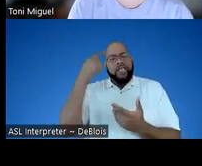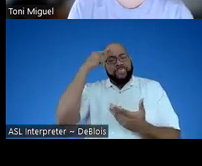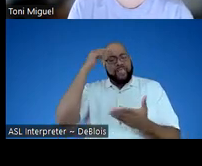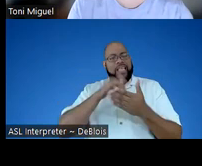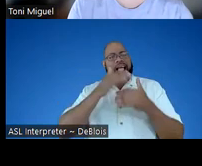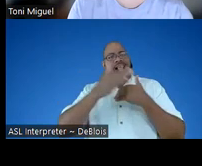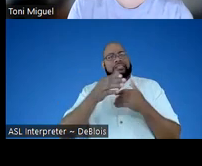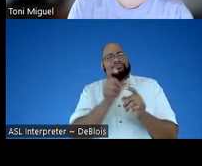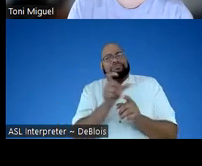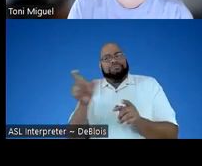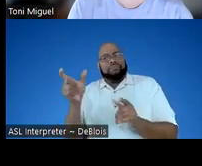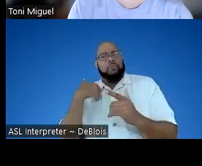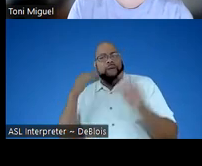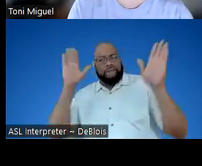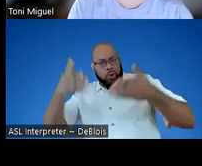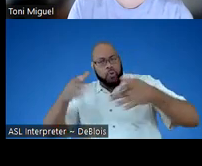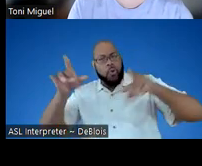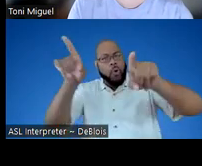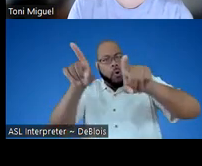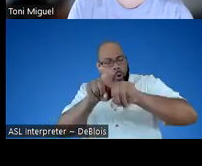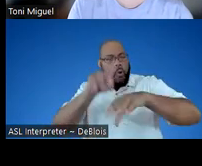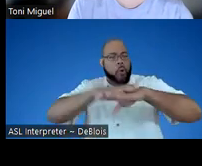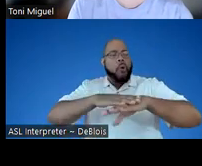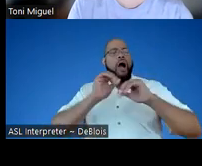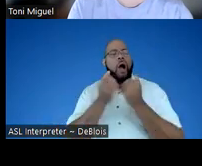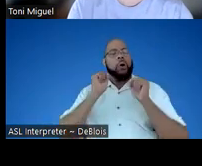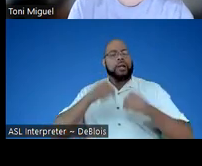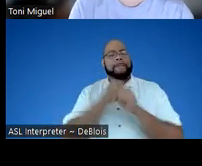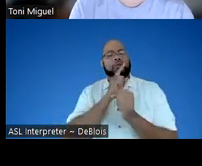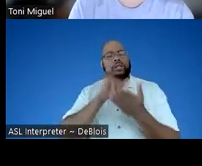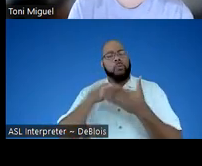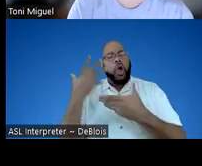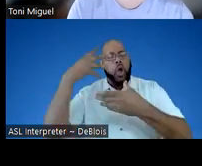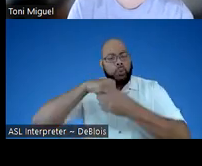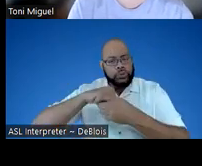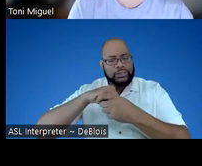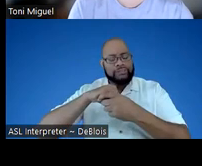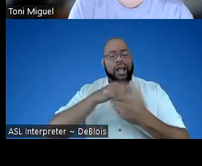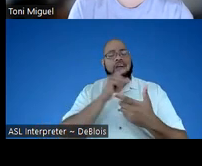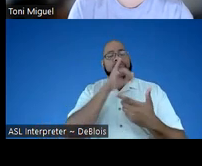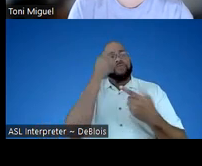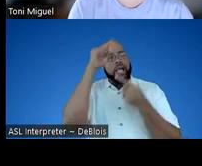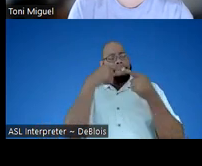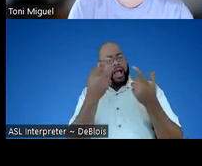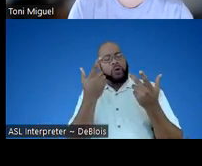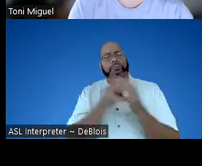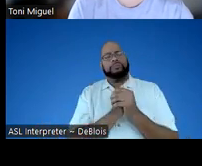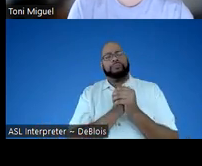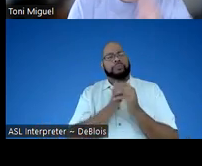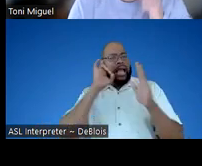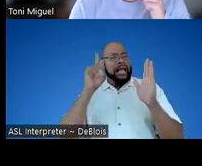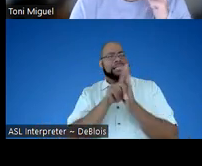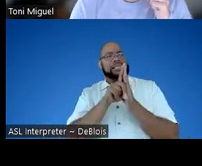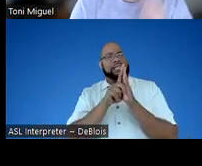the next iteration we're really focusing also on how we can make sure we're inclusive and really thinking about that identity